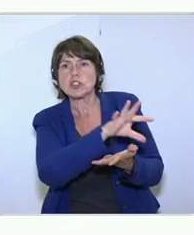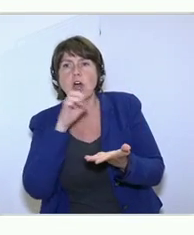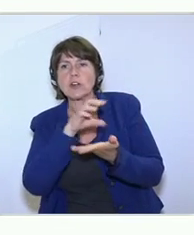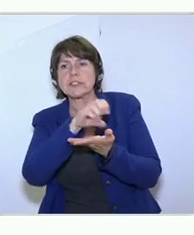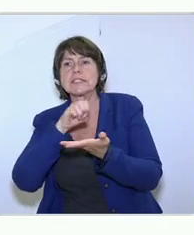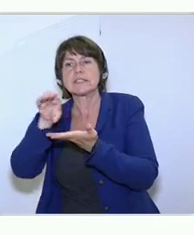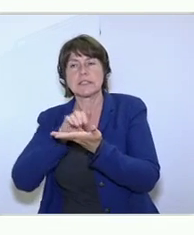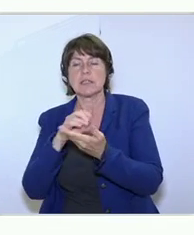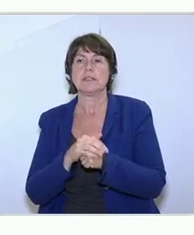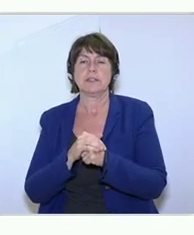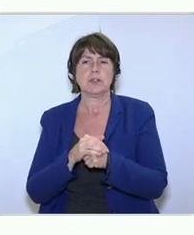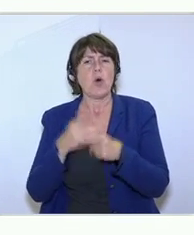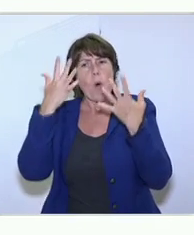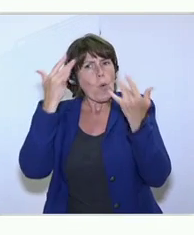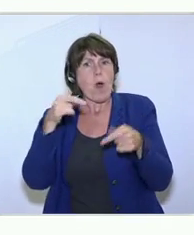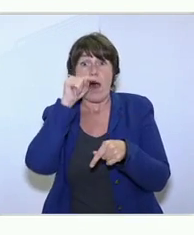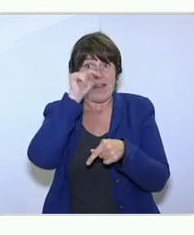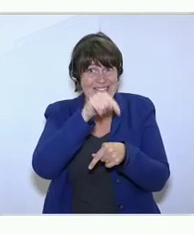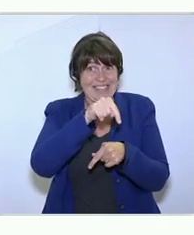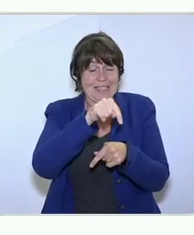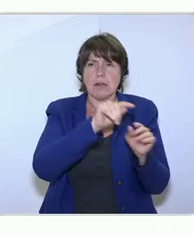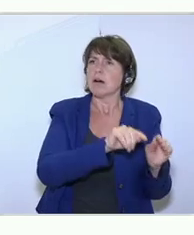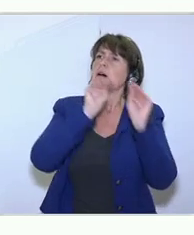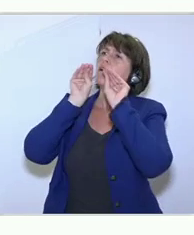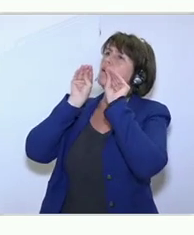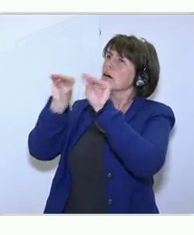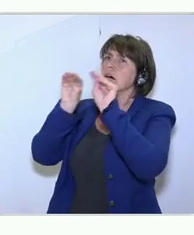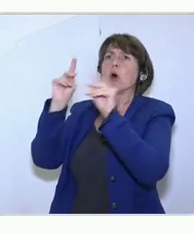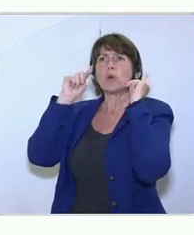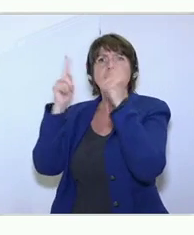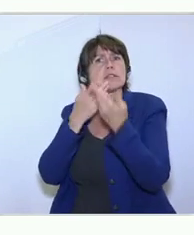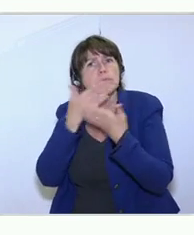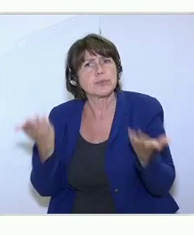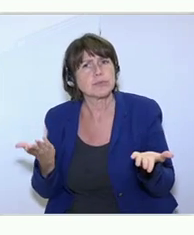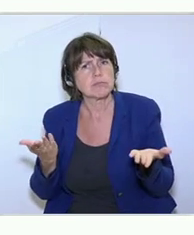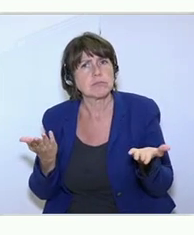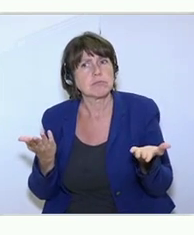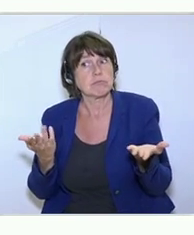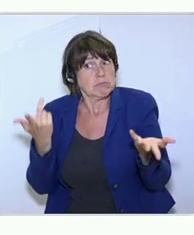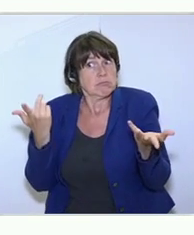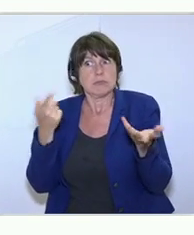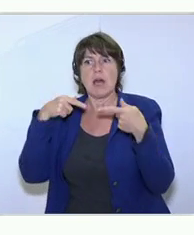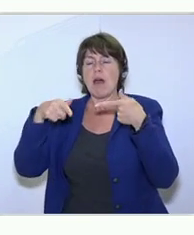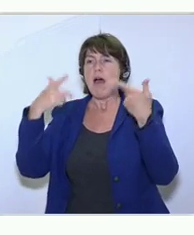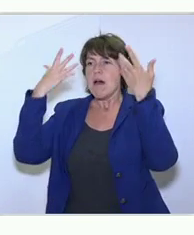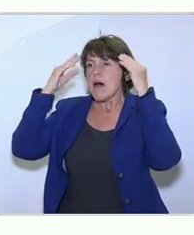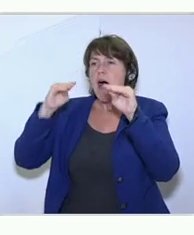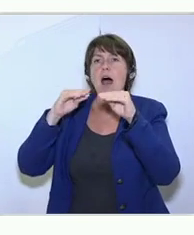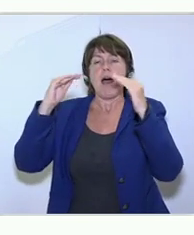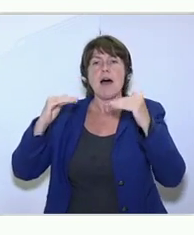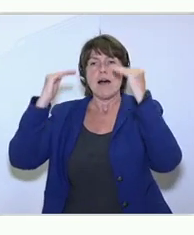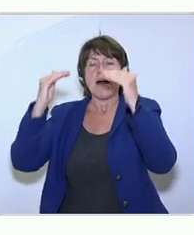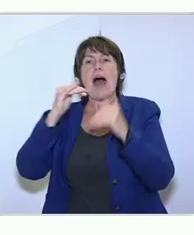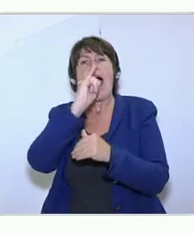taught in universities in the educational programs, in IT educational